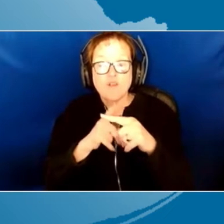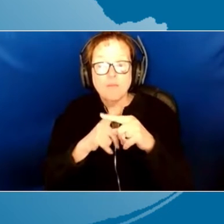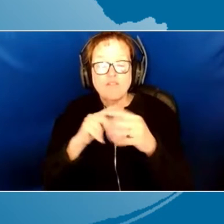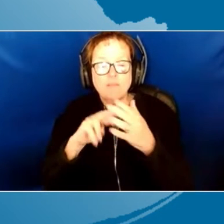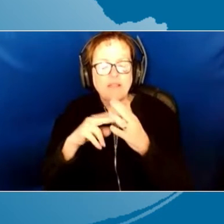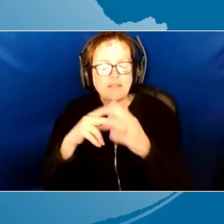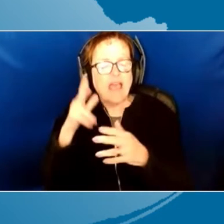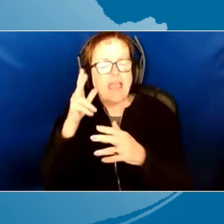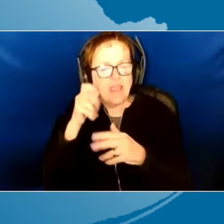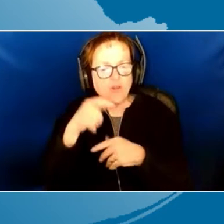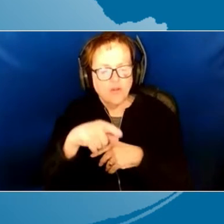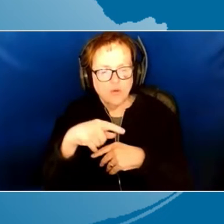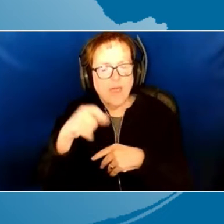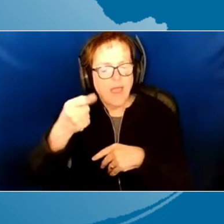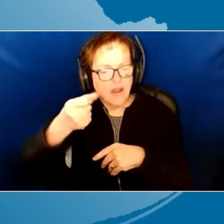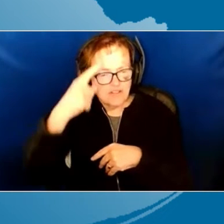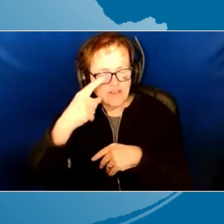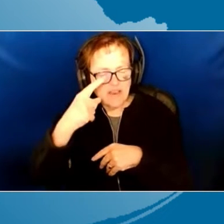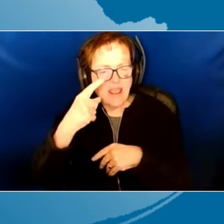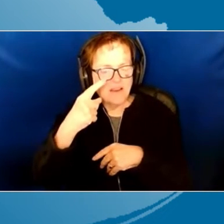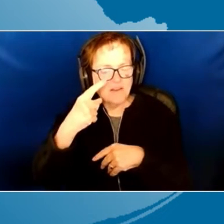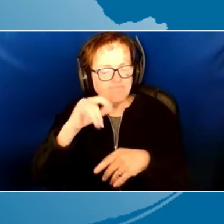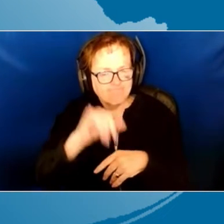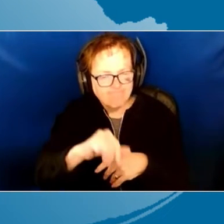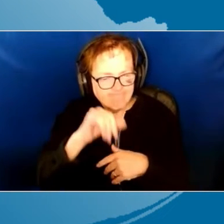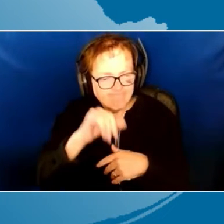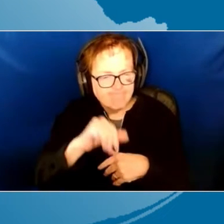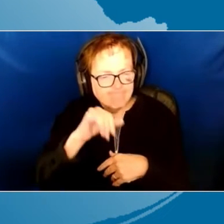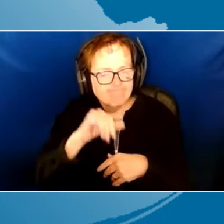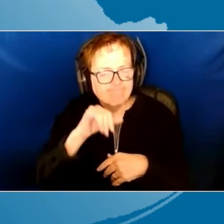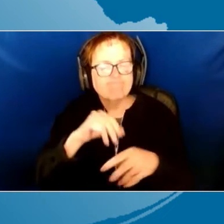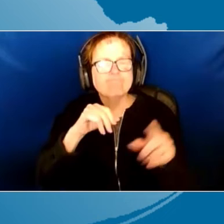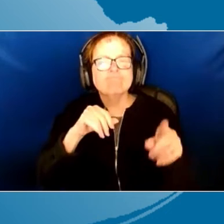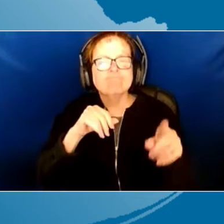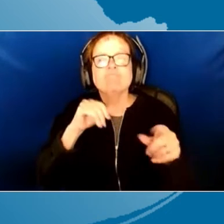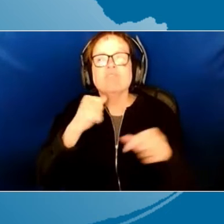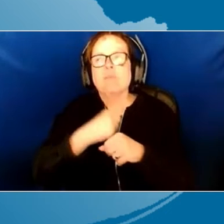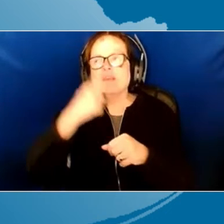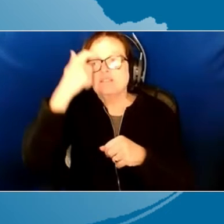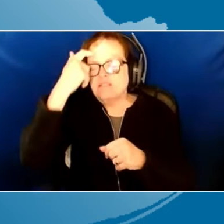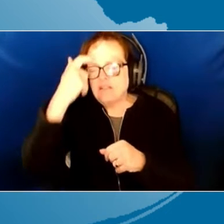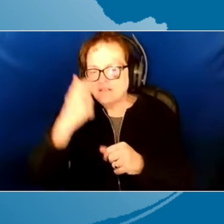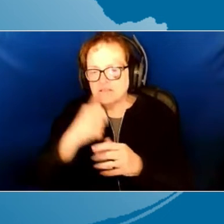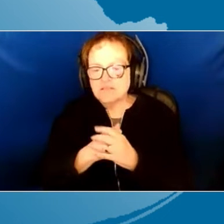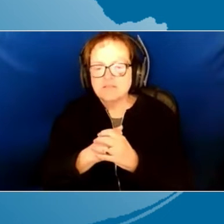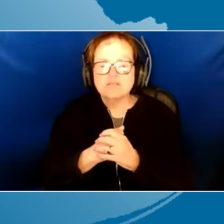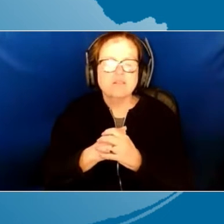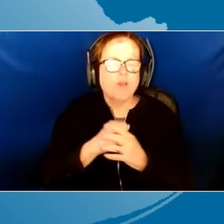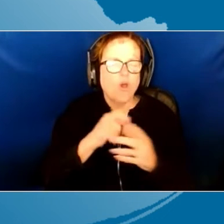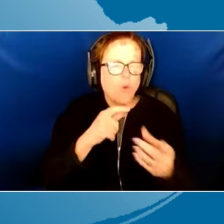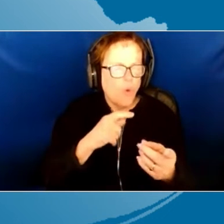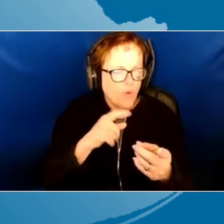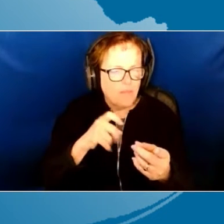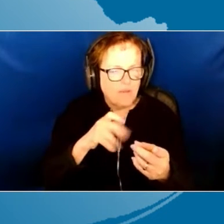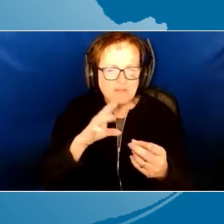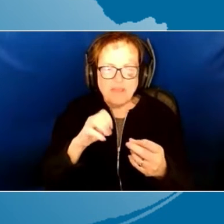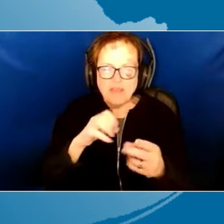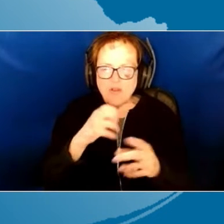I understand what you're saying. That makes sense. That must have been really hard.